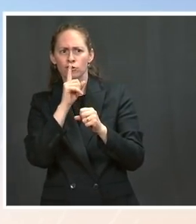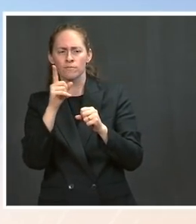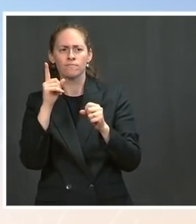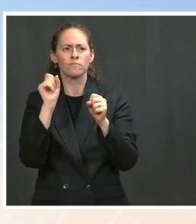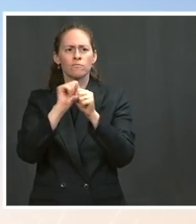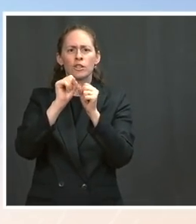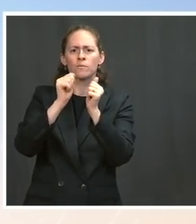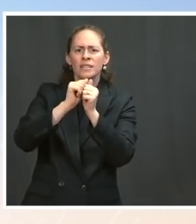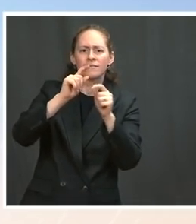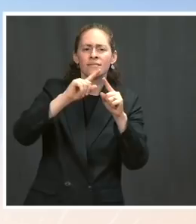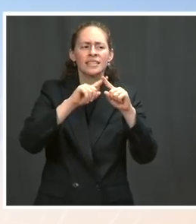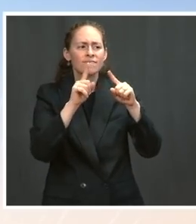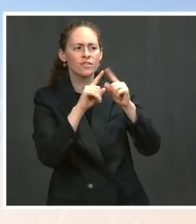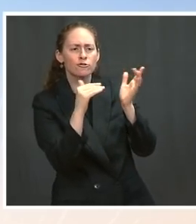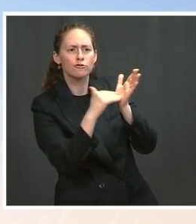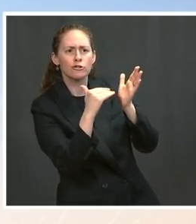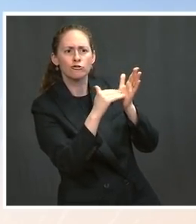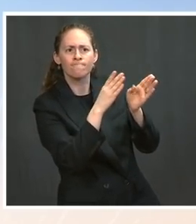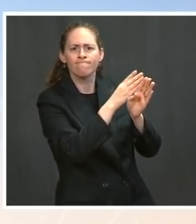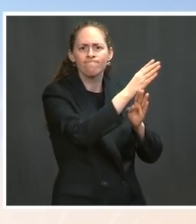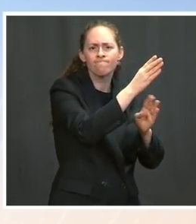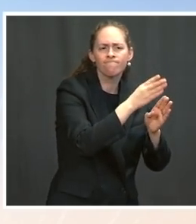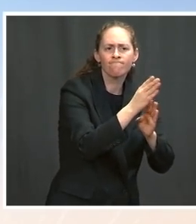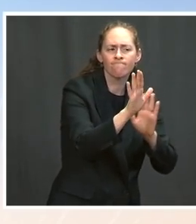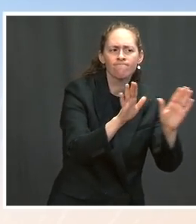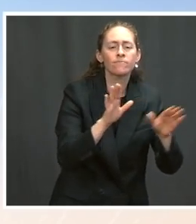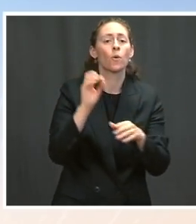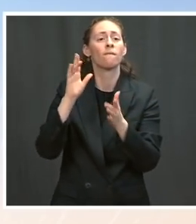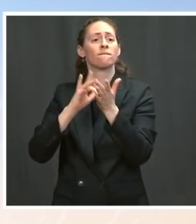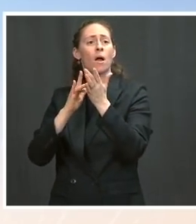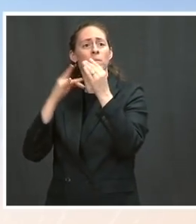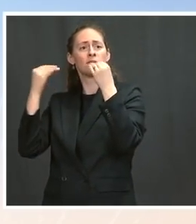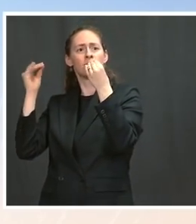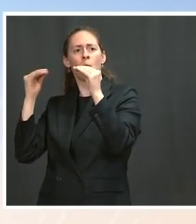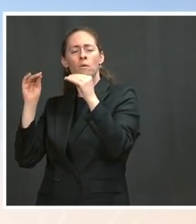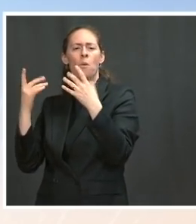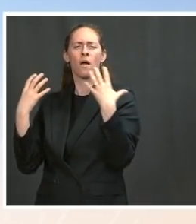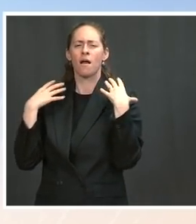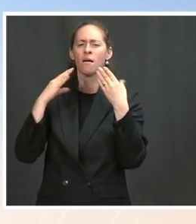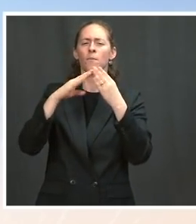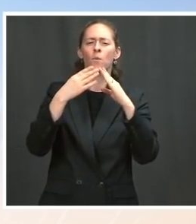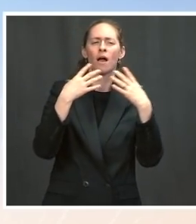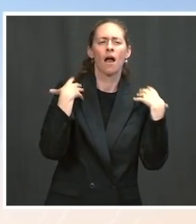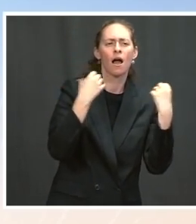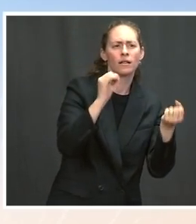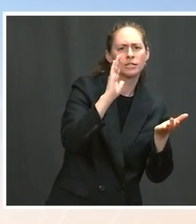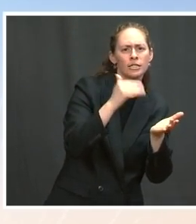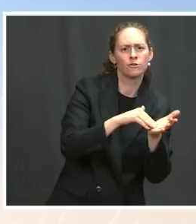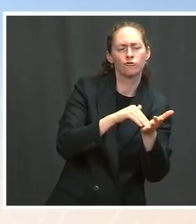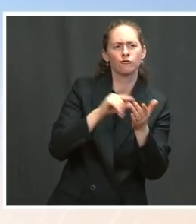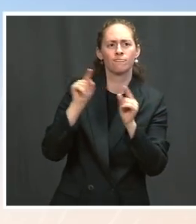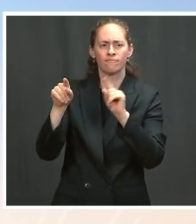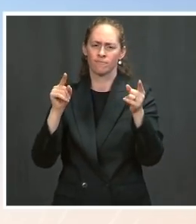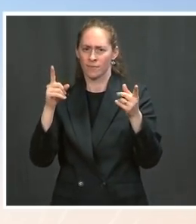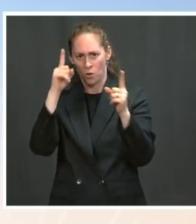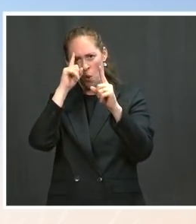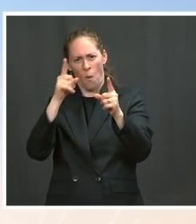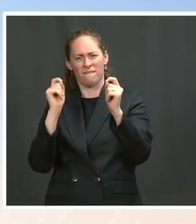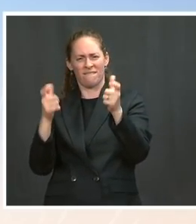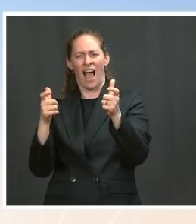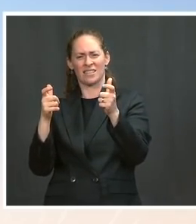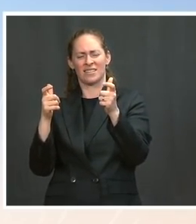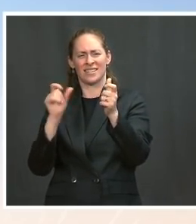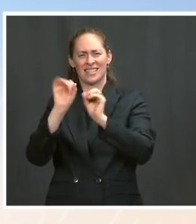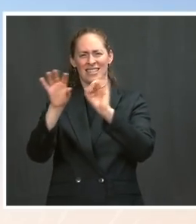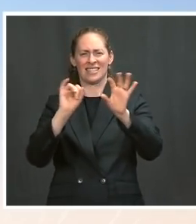with pharmacies, community health centers, and ensuring that we get that vaccine and those doses out to meet a